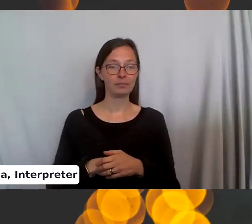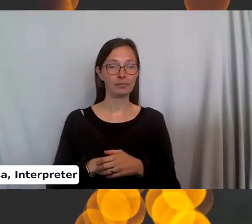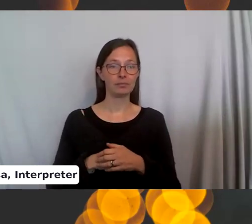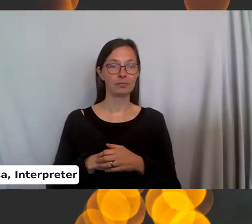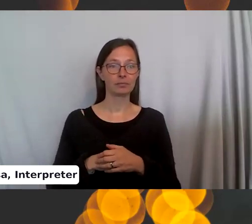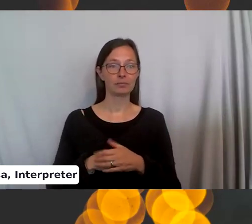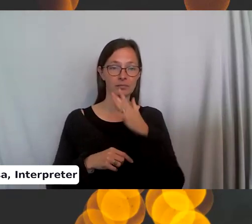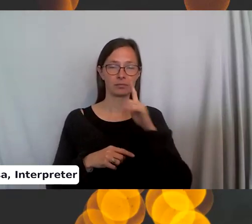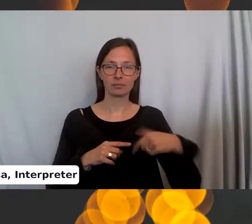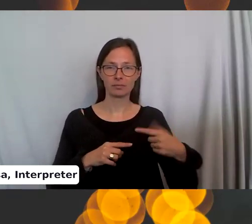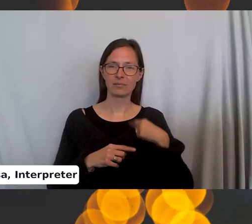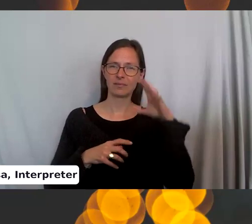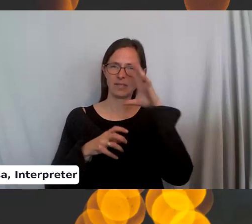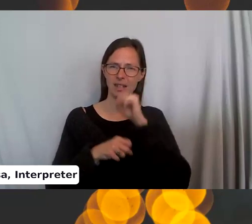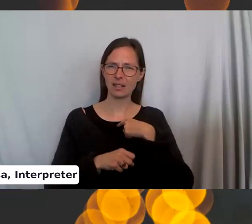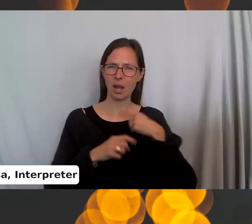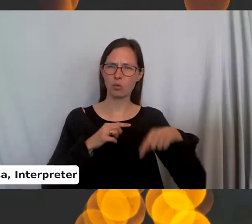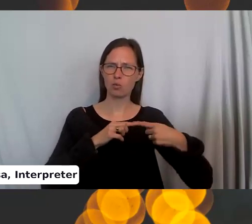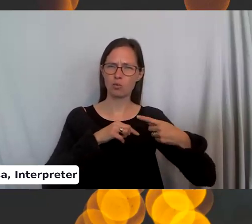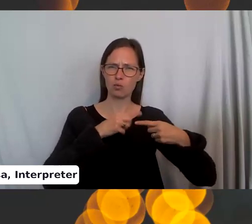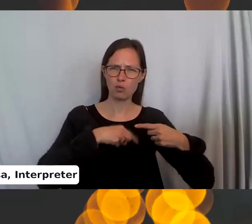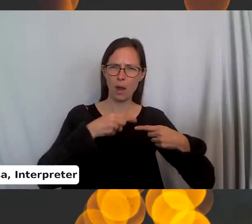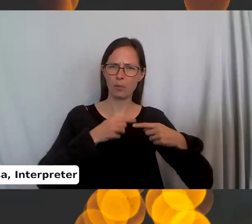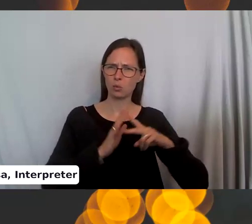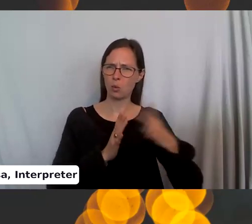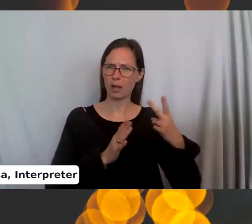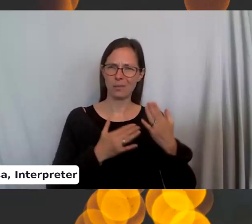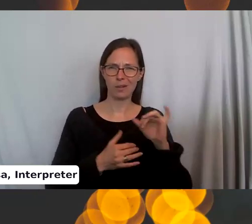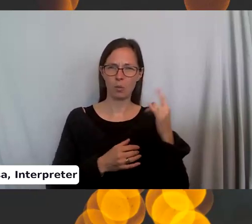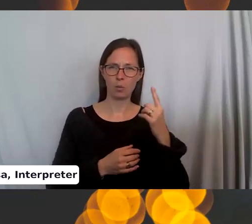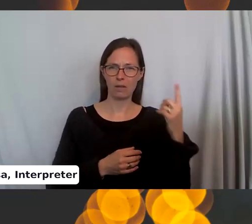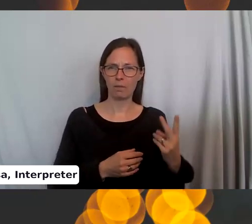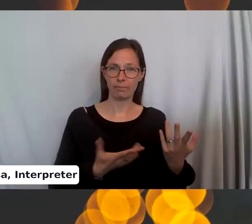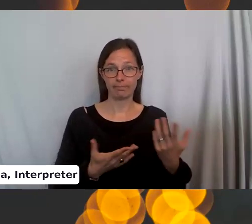finger. I guess I do it twice. Is that twice? Is that one and a half? Um, left to right.